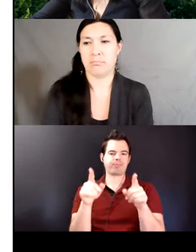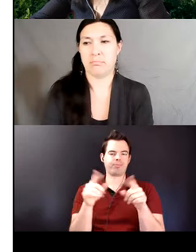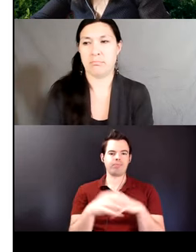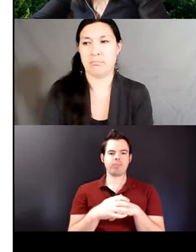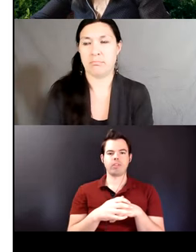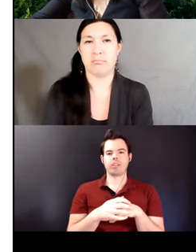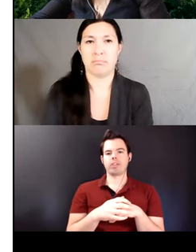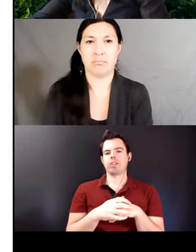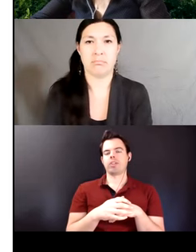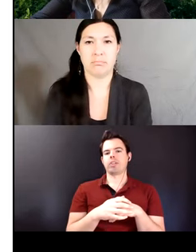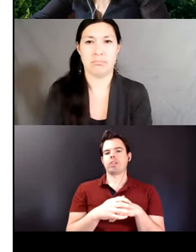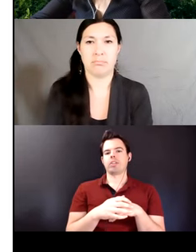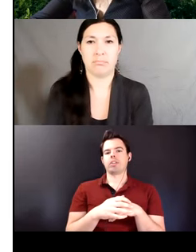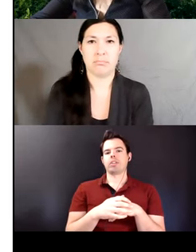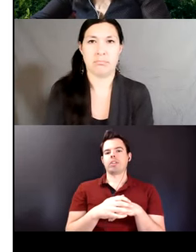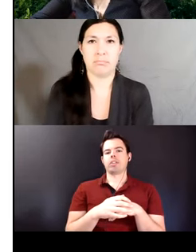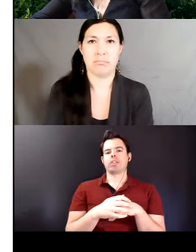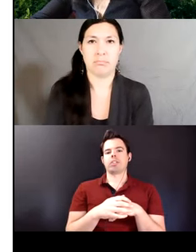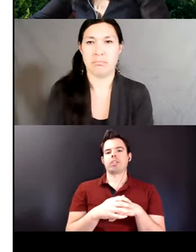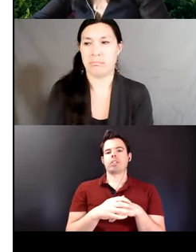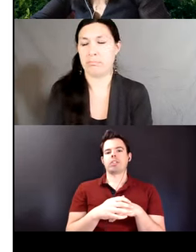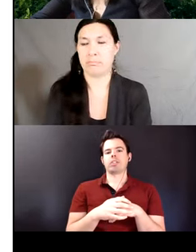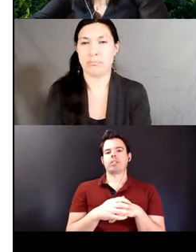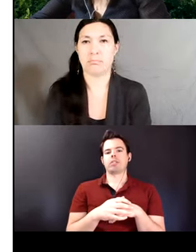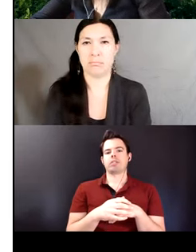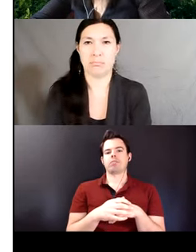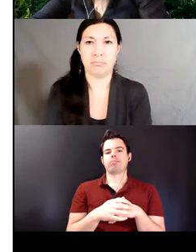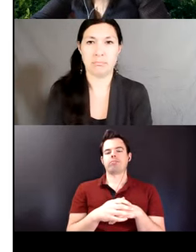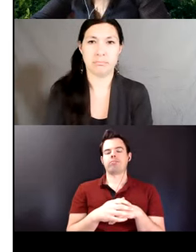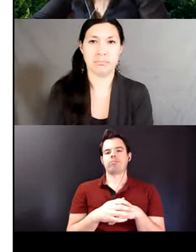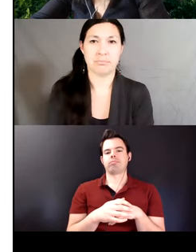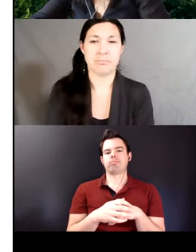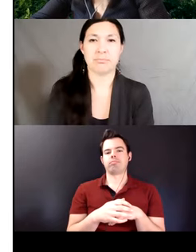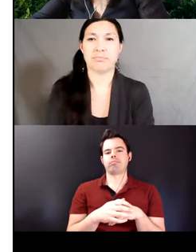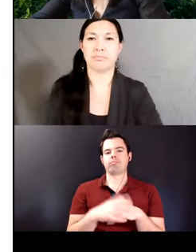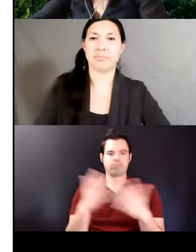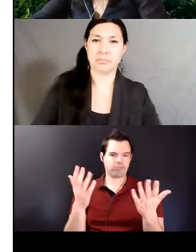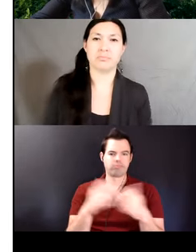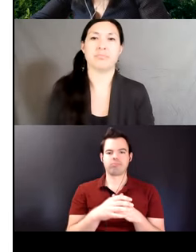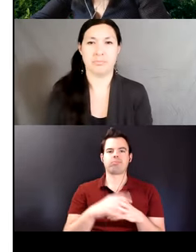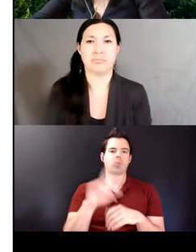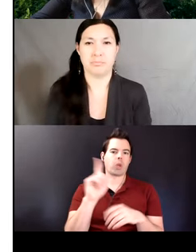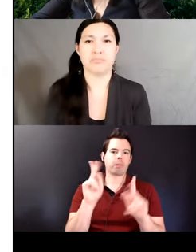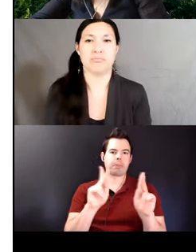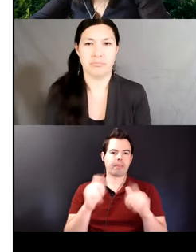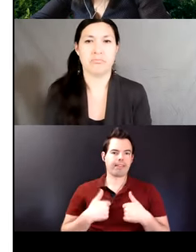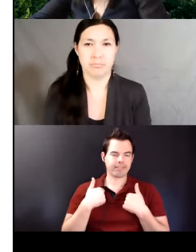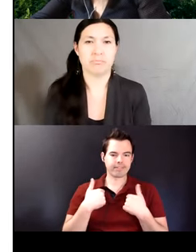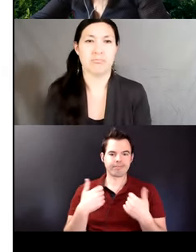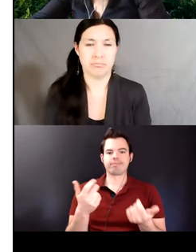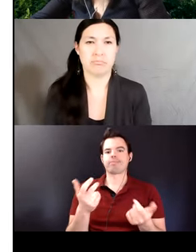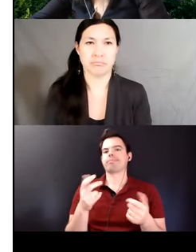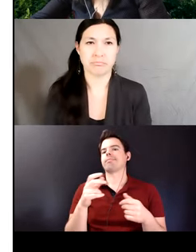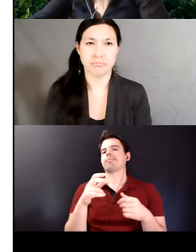distinguish these two groups are based on geographical location rural versus urban language only